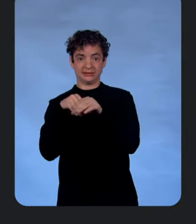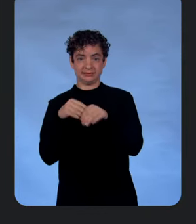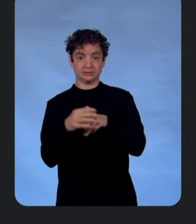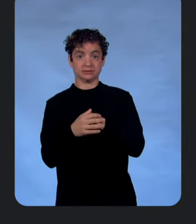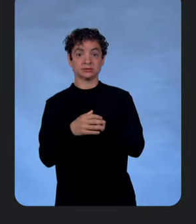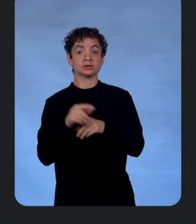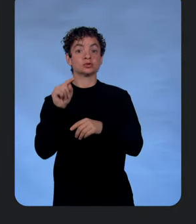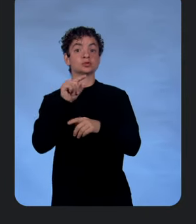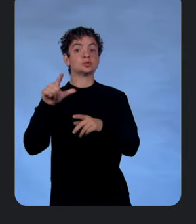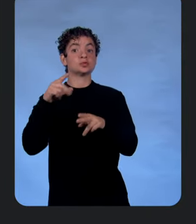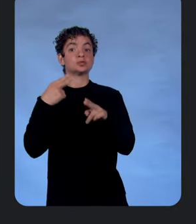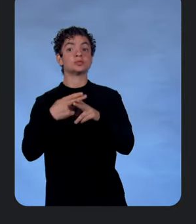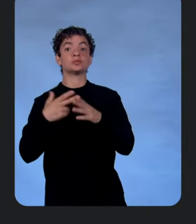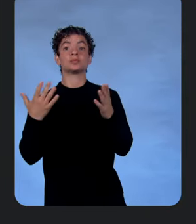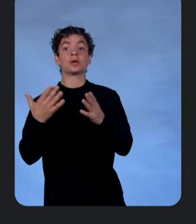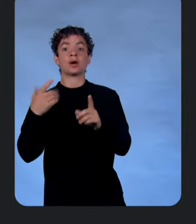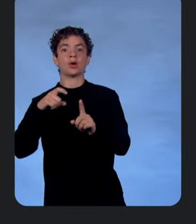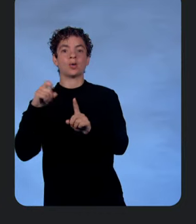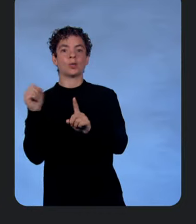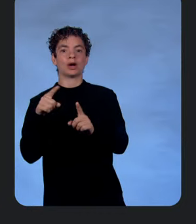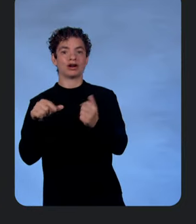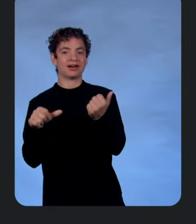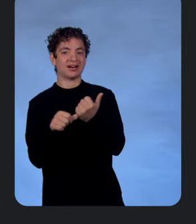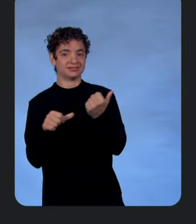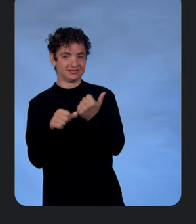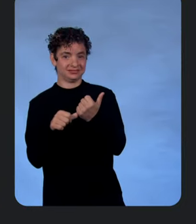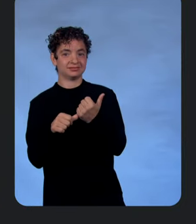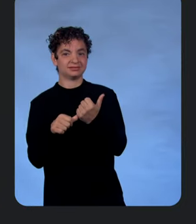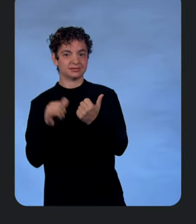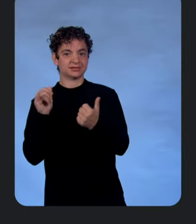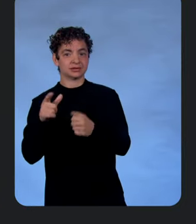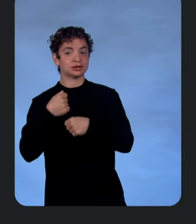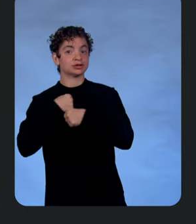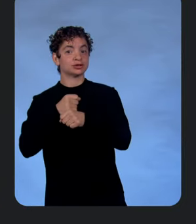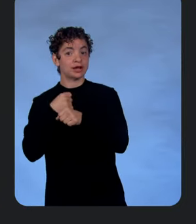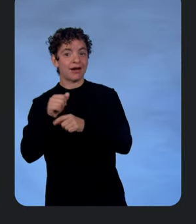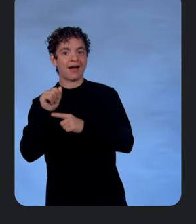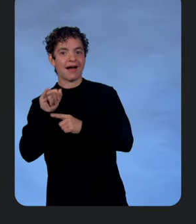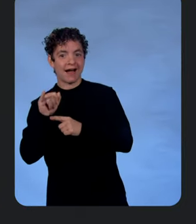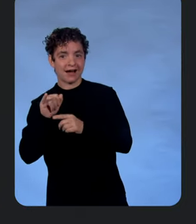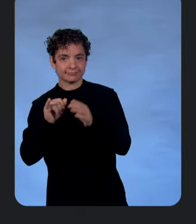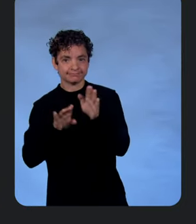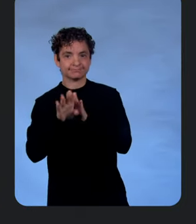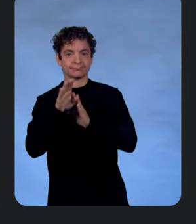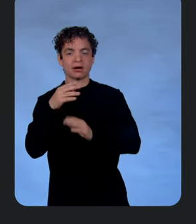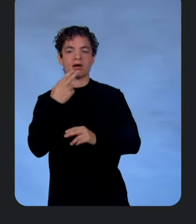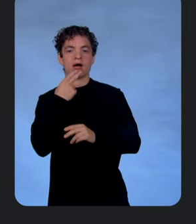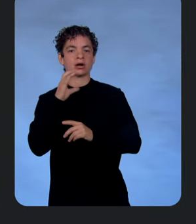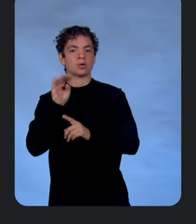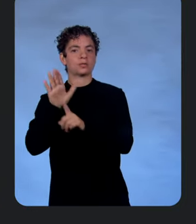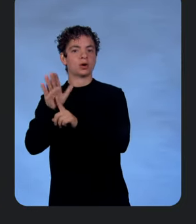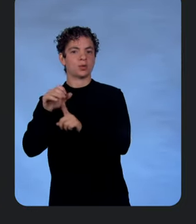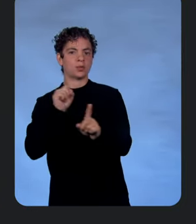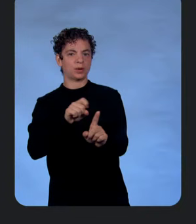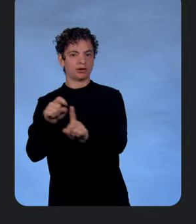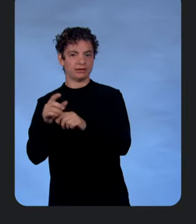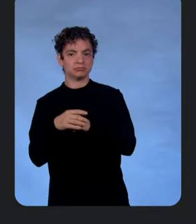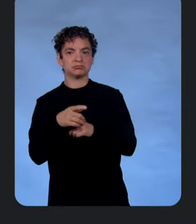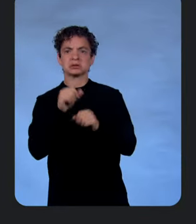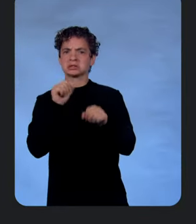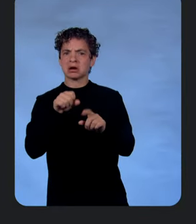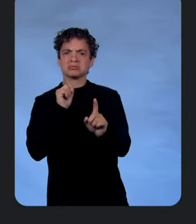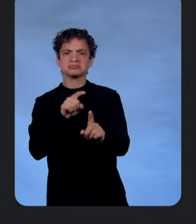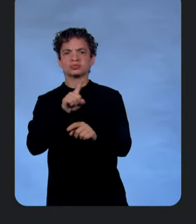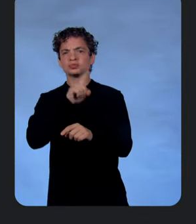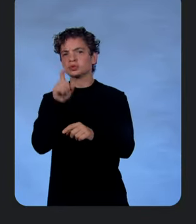called query assistant right here that uses generative AI to create honeycomb queries. So you can ask questions about your code using